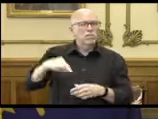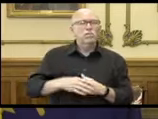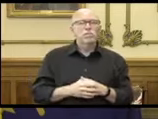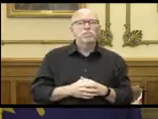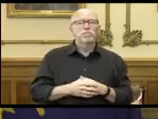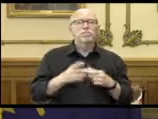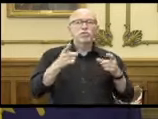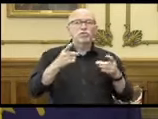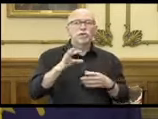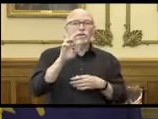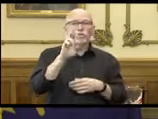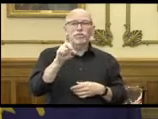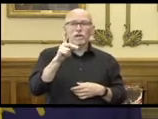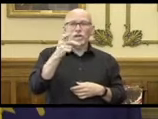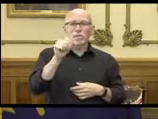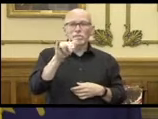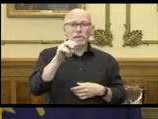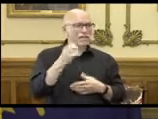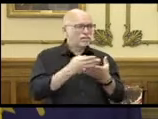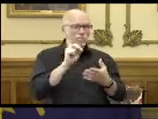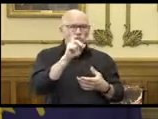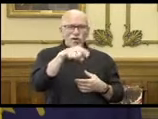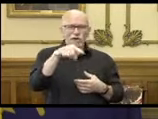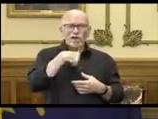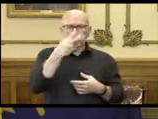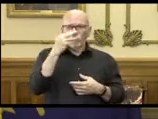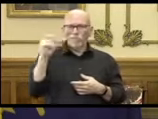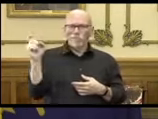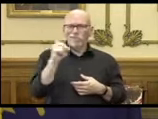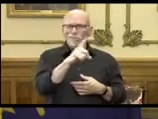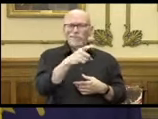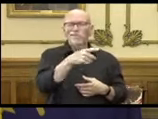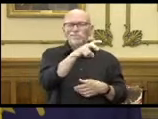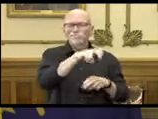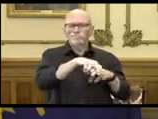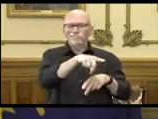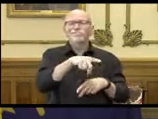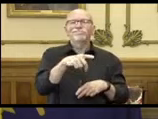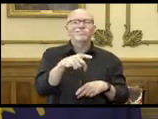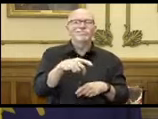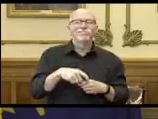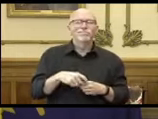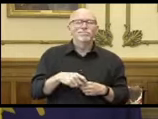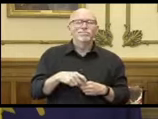Director Fred Payne is somewhere around here. saw him walk in, there he is, saw him walk in earlier.